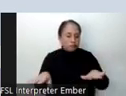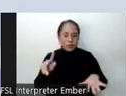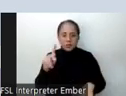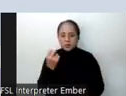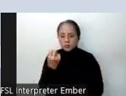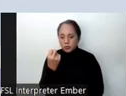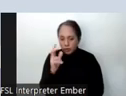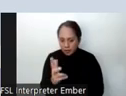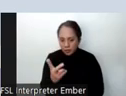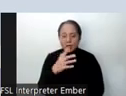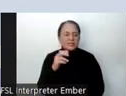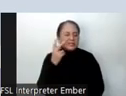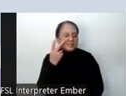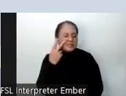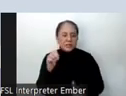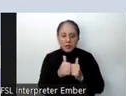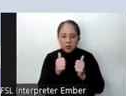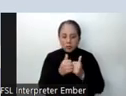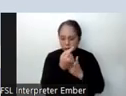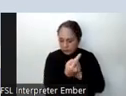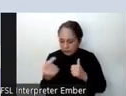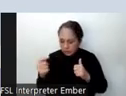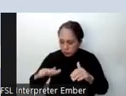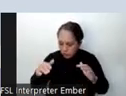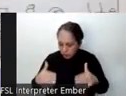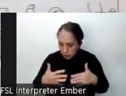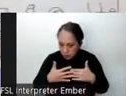and see how far each child can go.